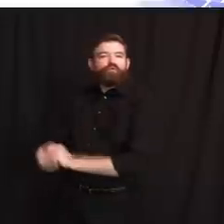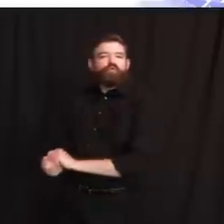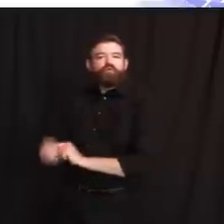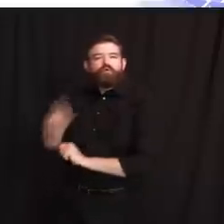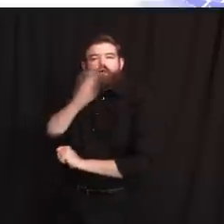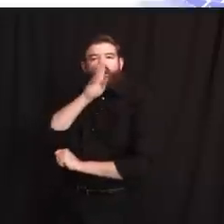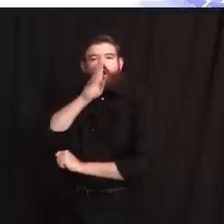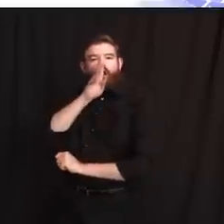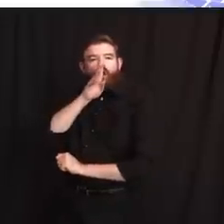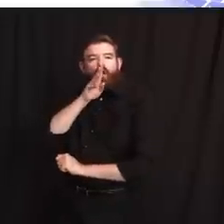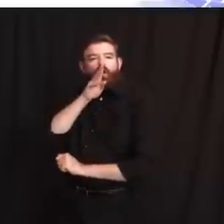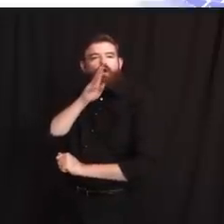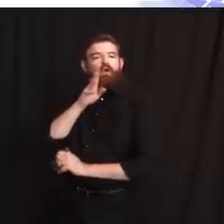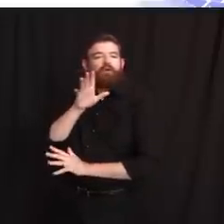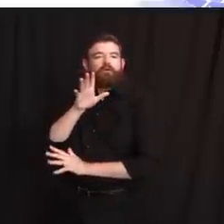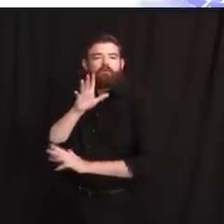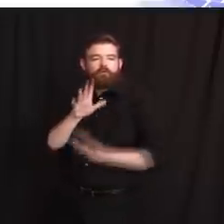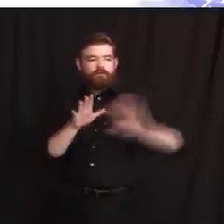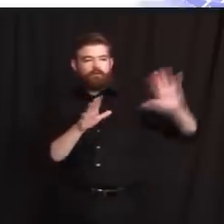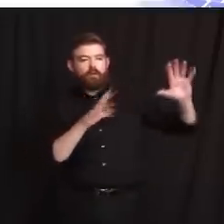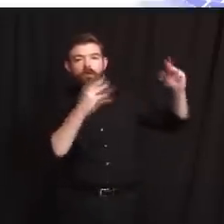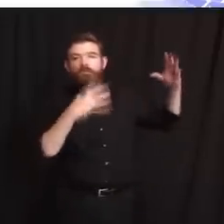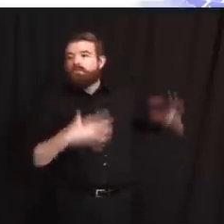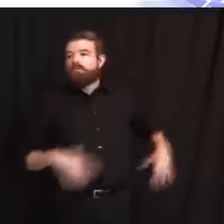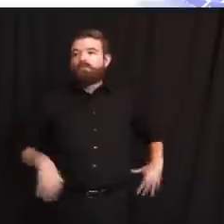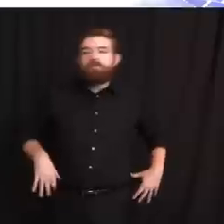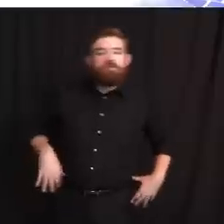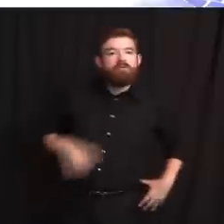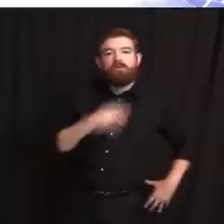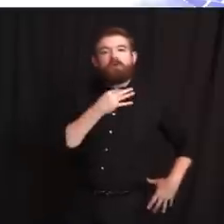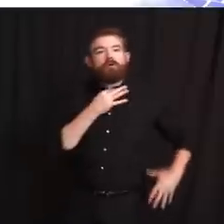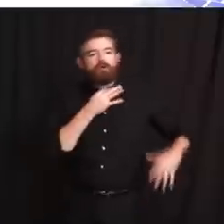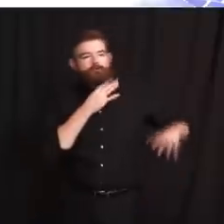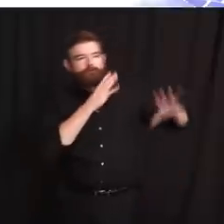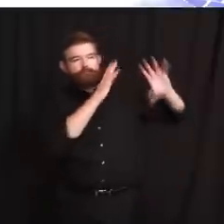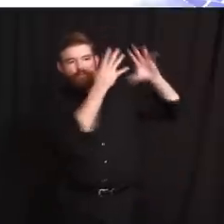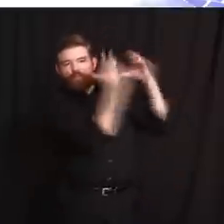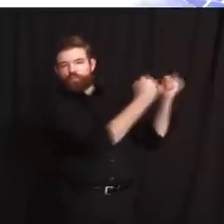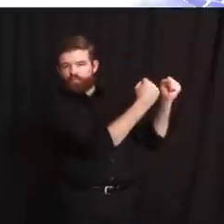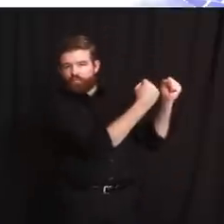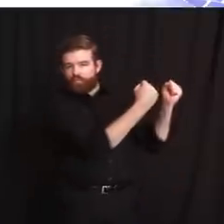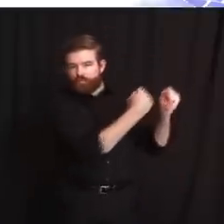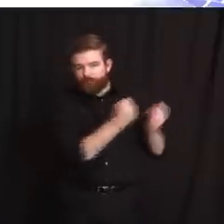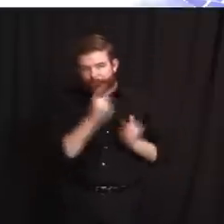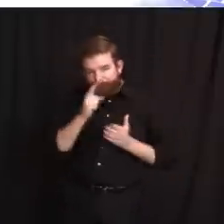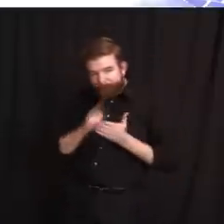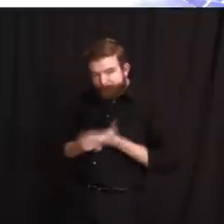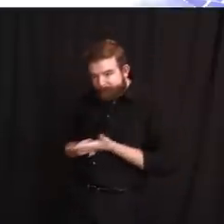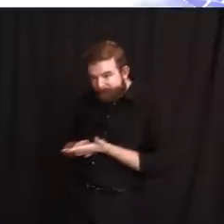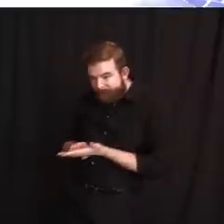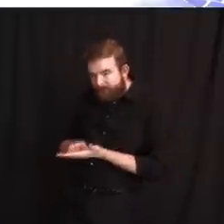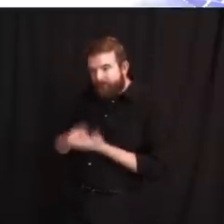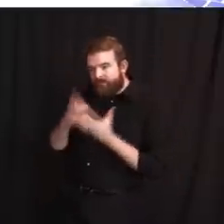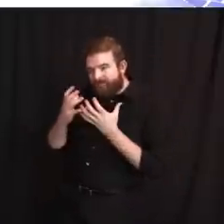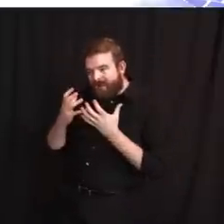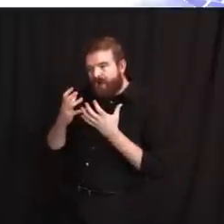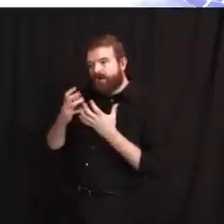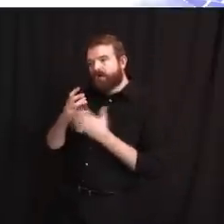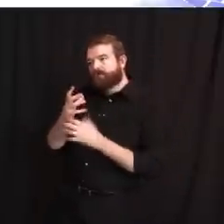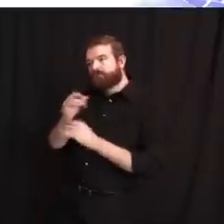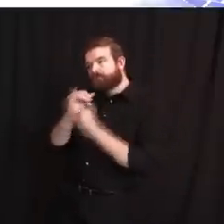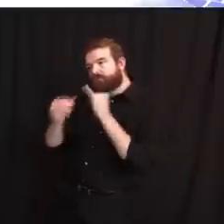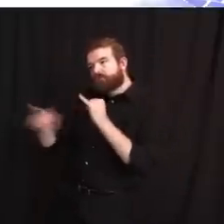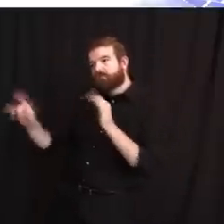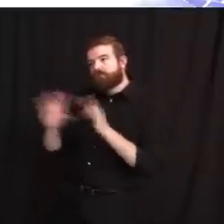but I need to be able to interview witnesses based on what they saw, not what they saw in a video and then are repeating in a witness interview.